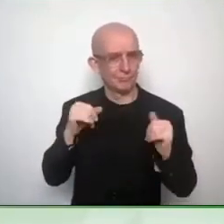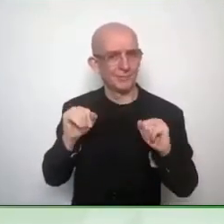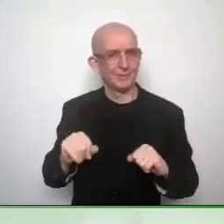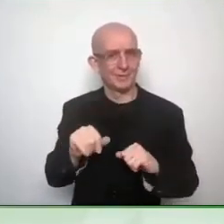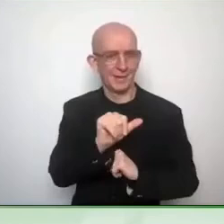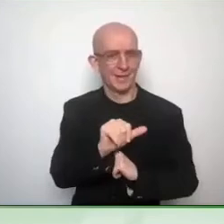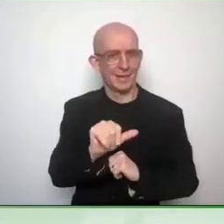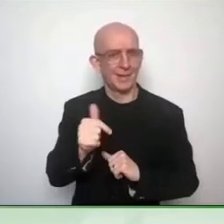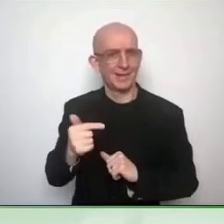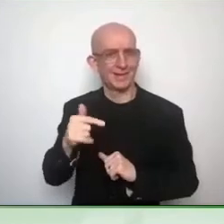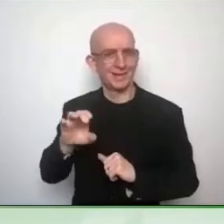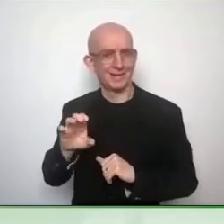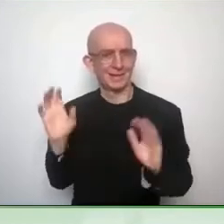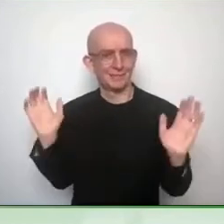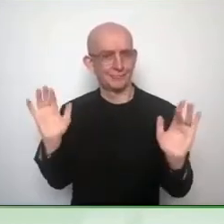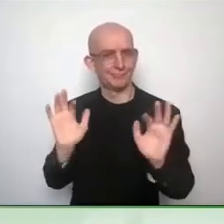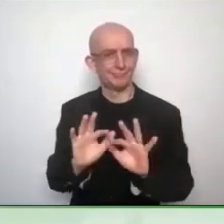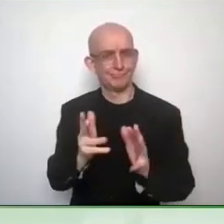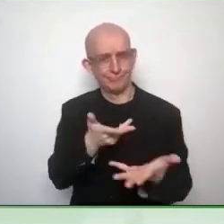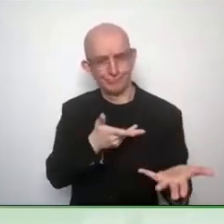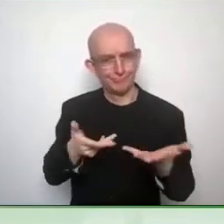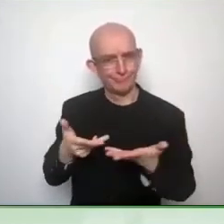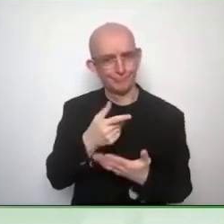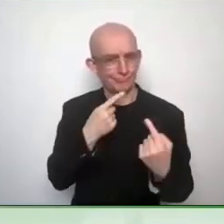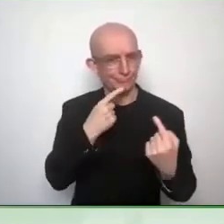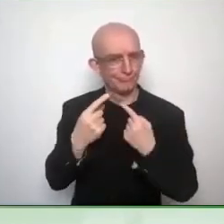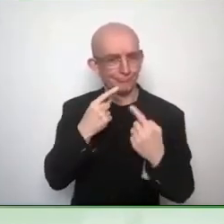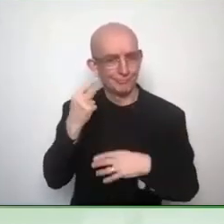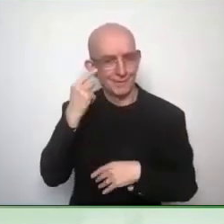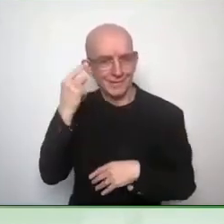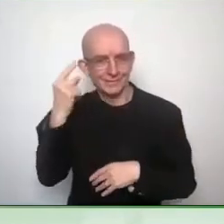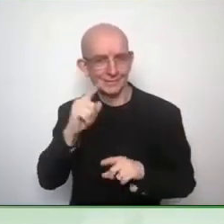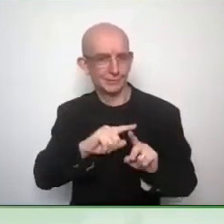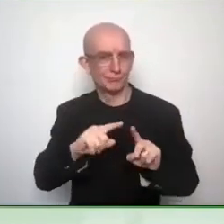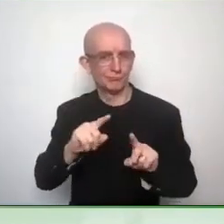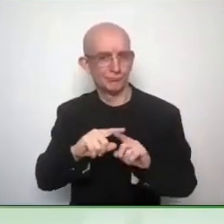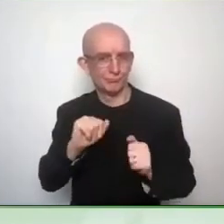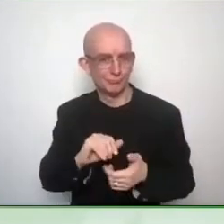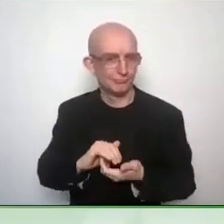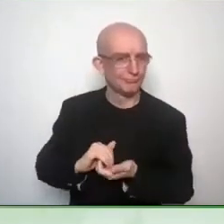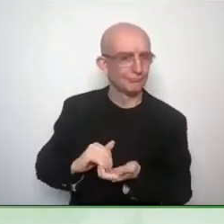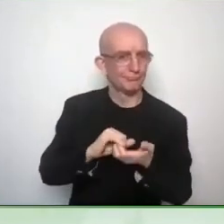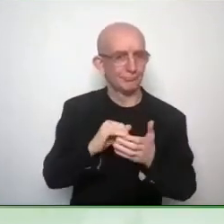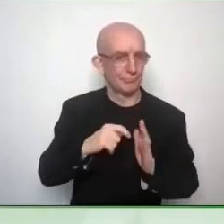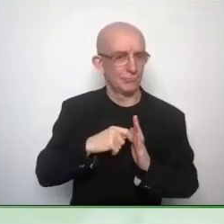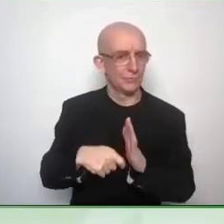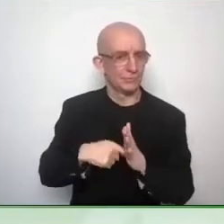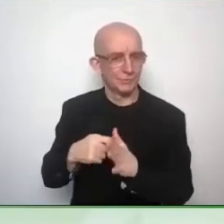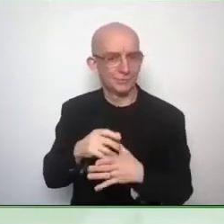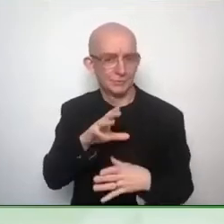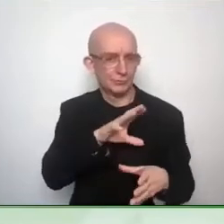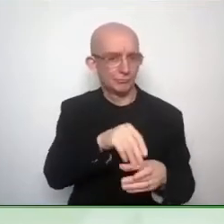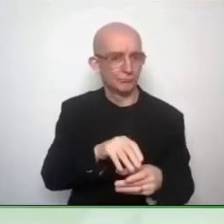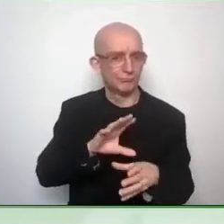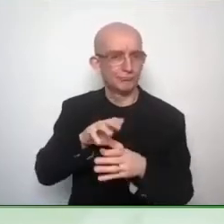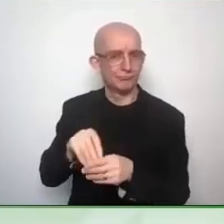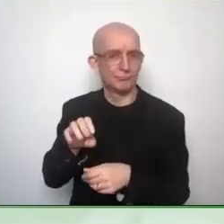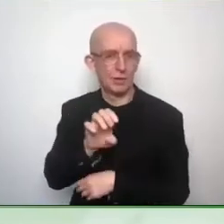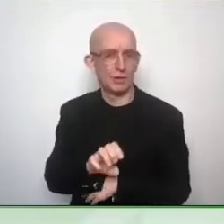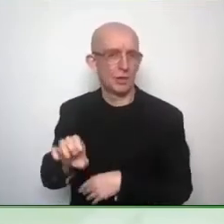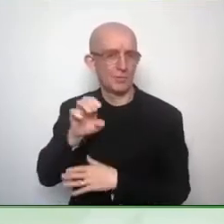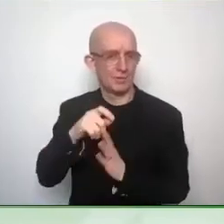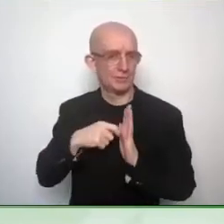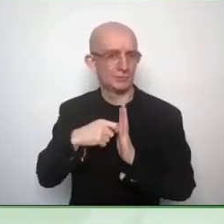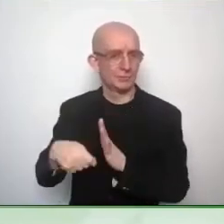You can invite AAA-TE to become a member of your consortium in case you are thinking about